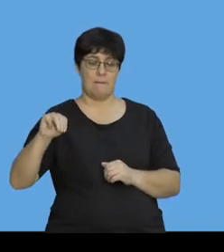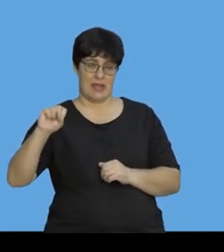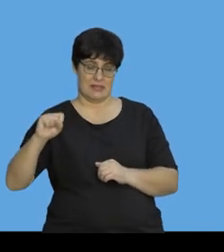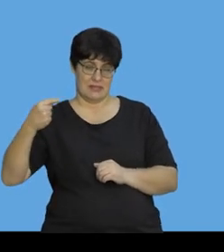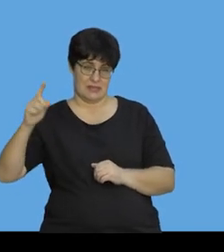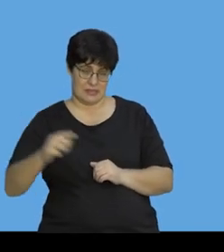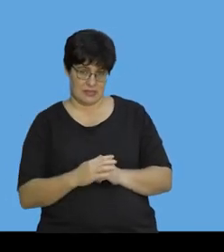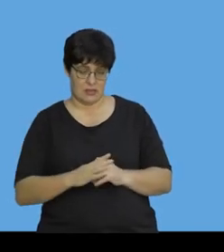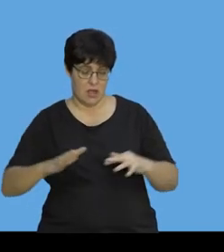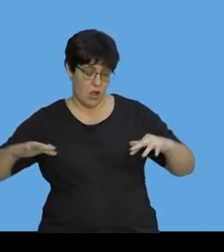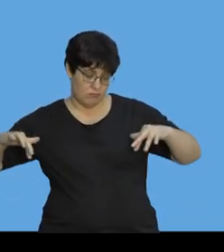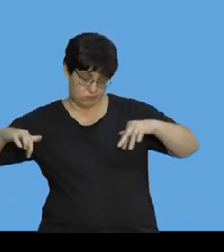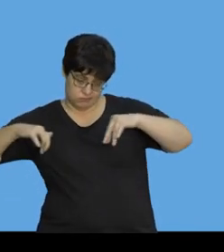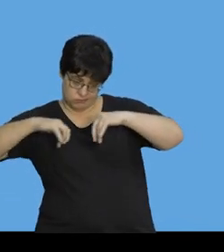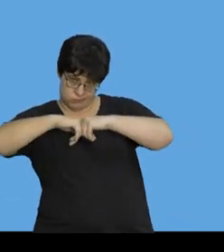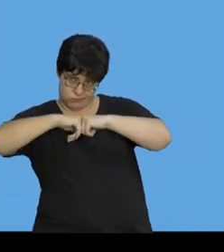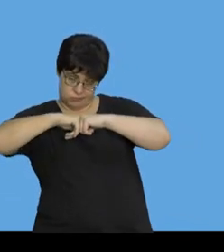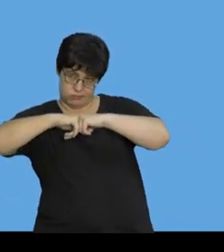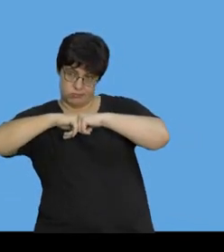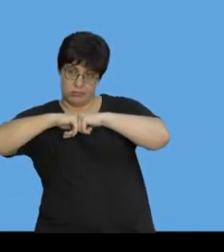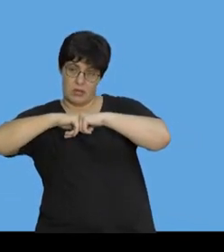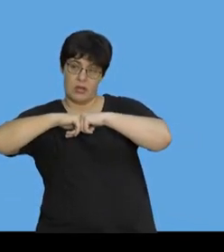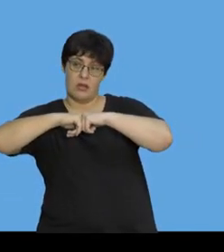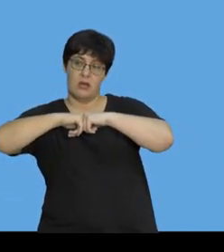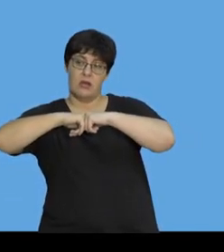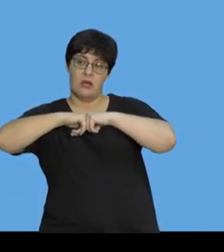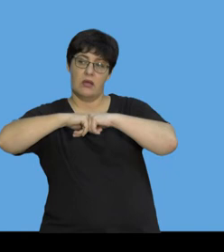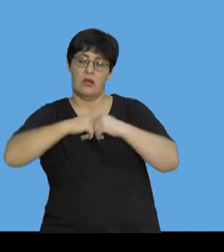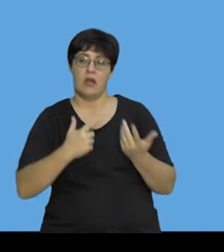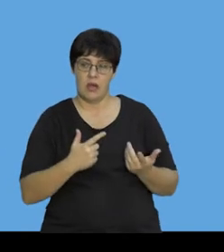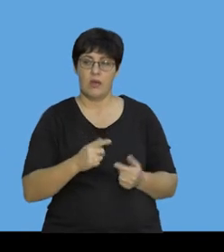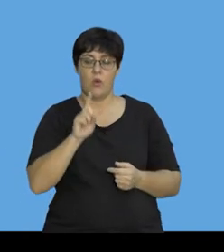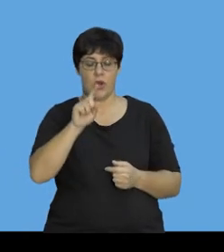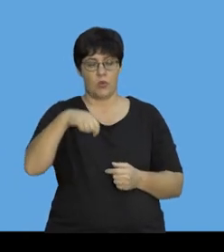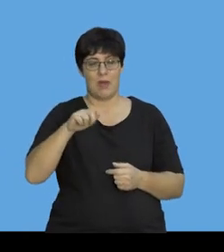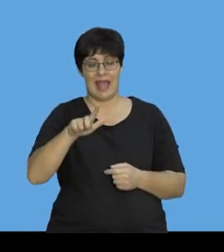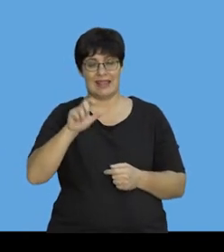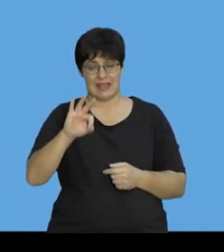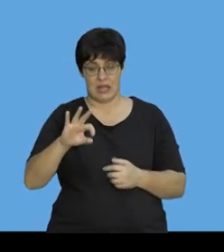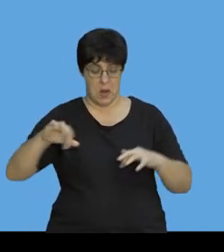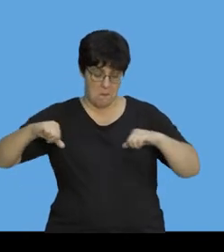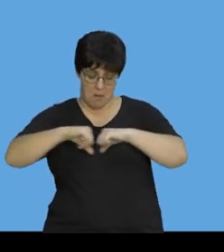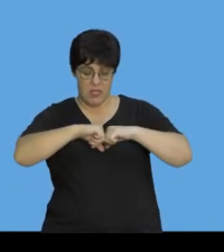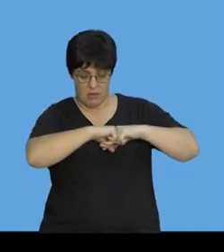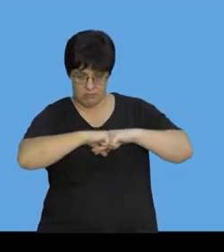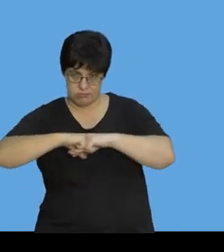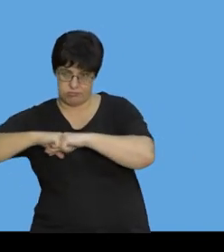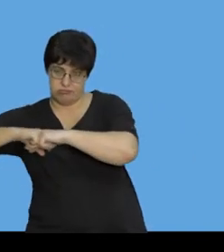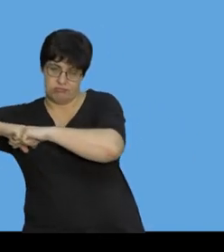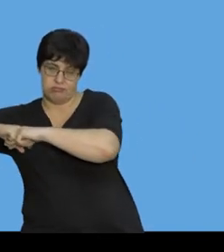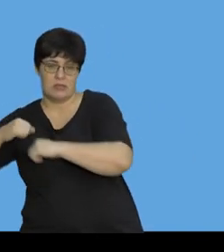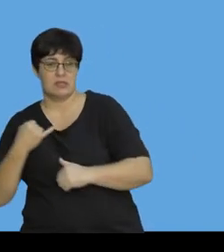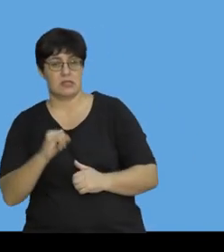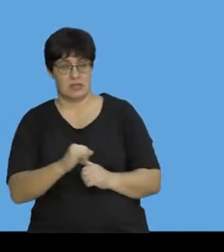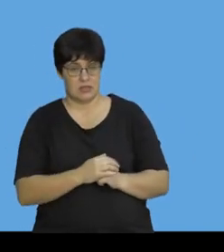colliding, the two cars lock together and continue moving at 1,83 meters per second to the right.